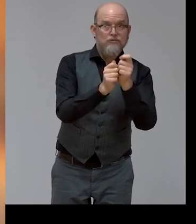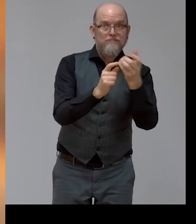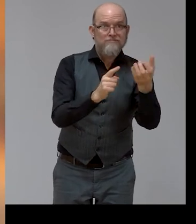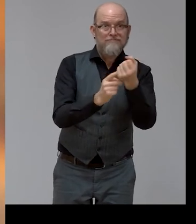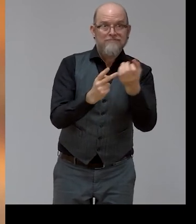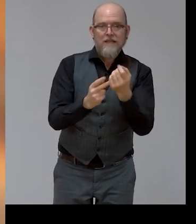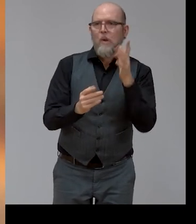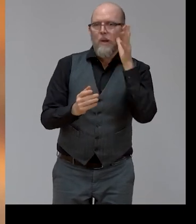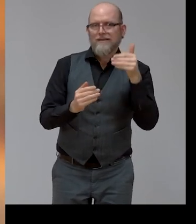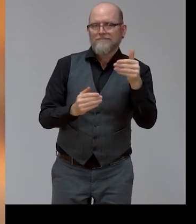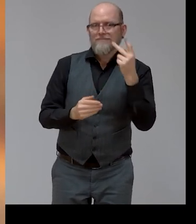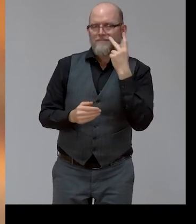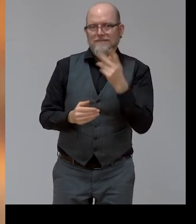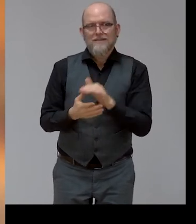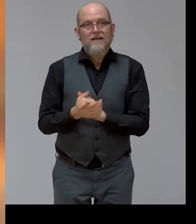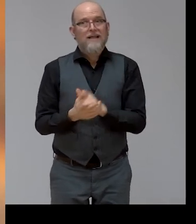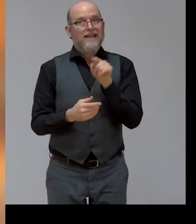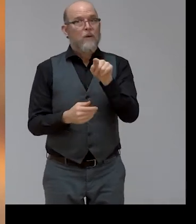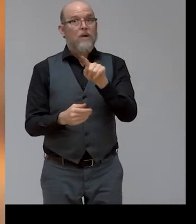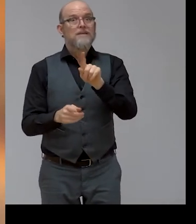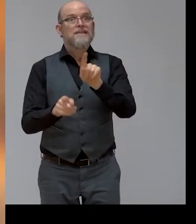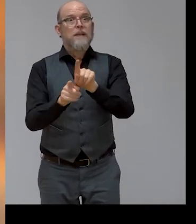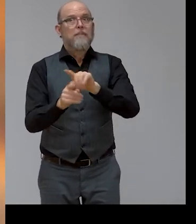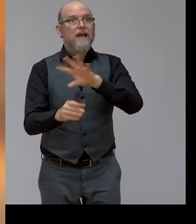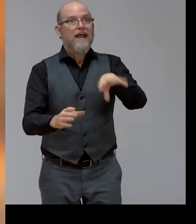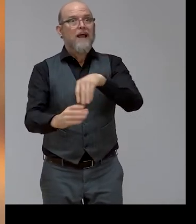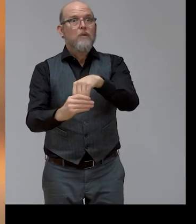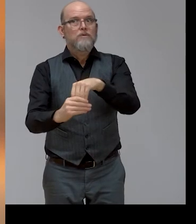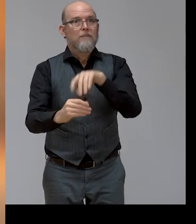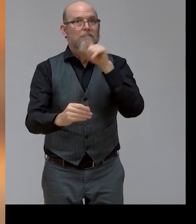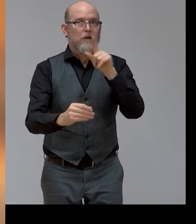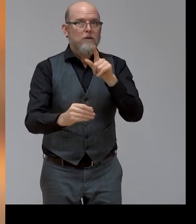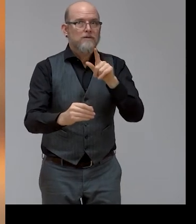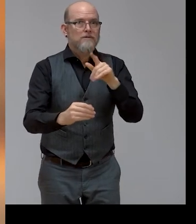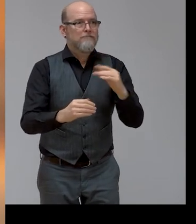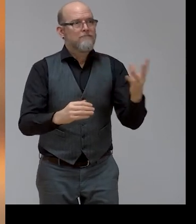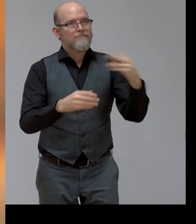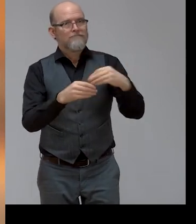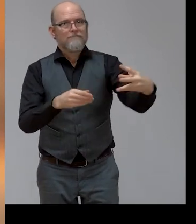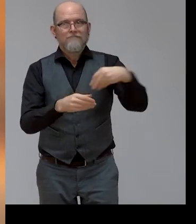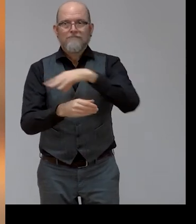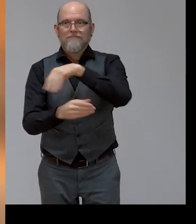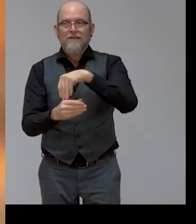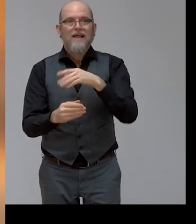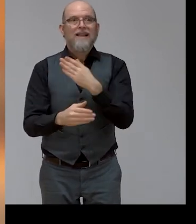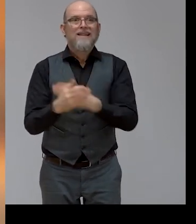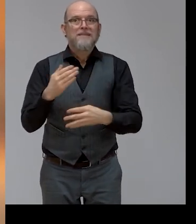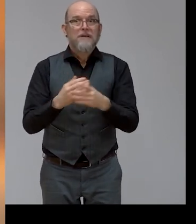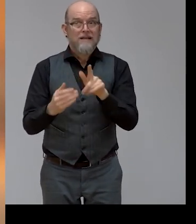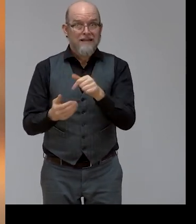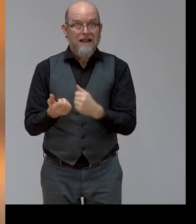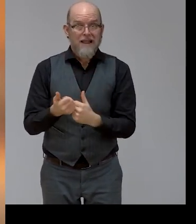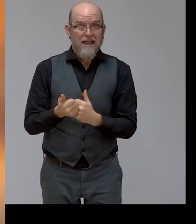persons with disabilities? Will it also work for the citizens with support needs? If it's not working